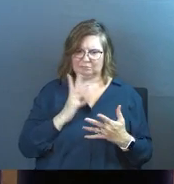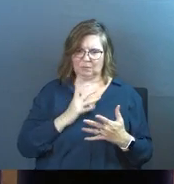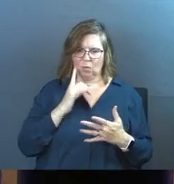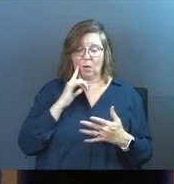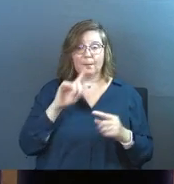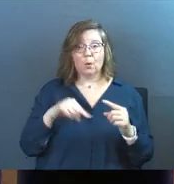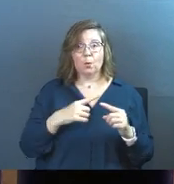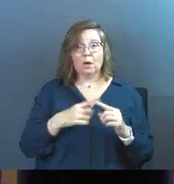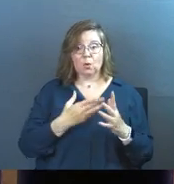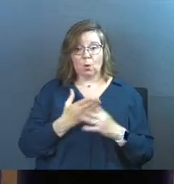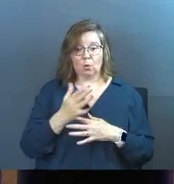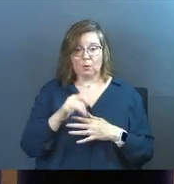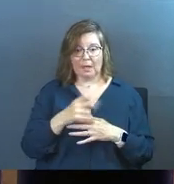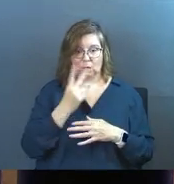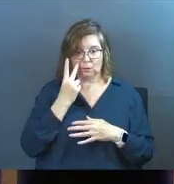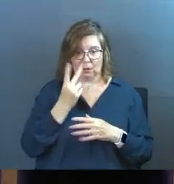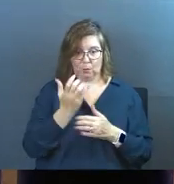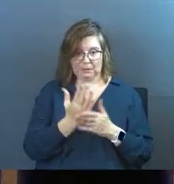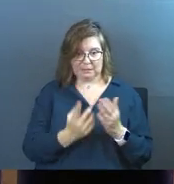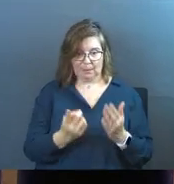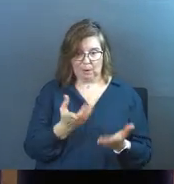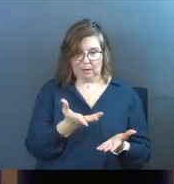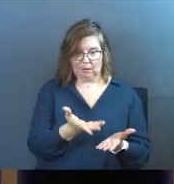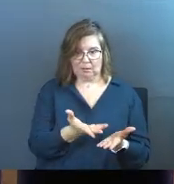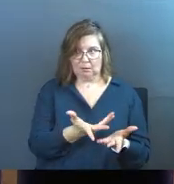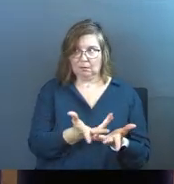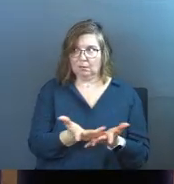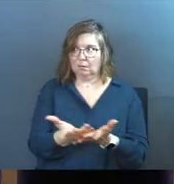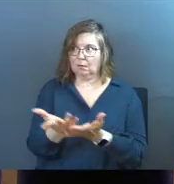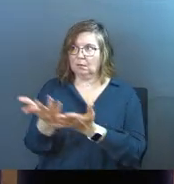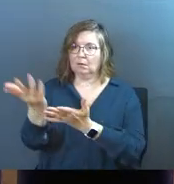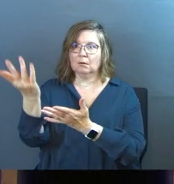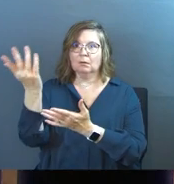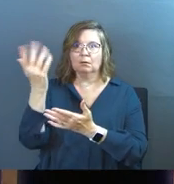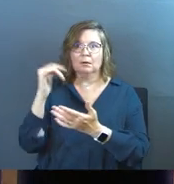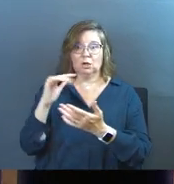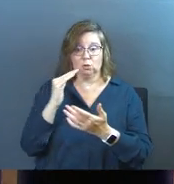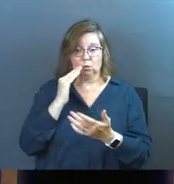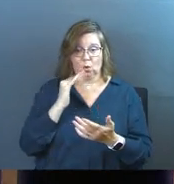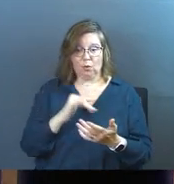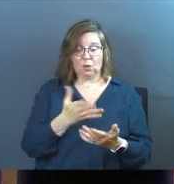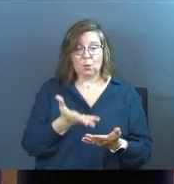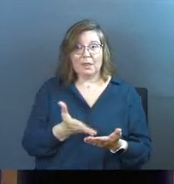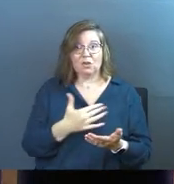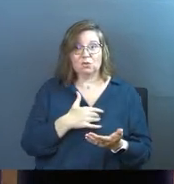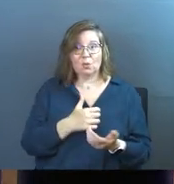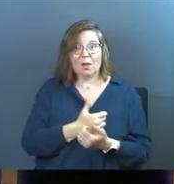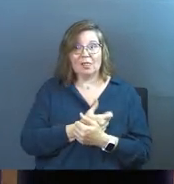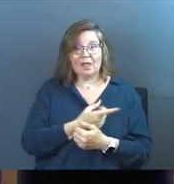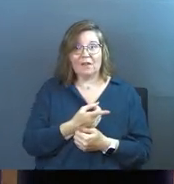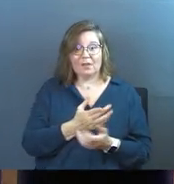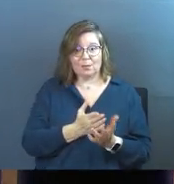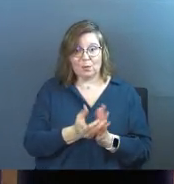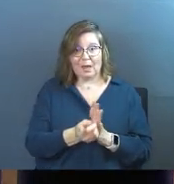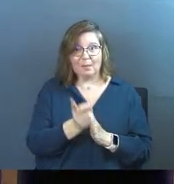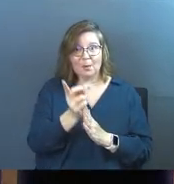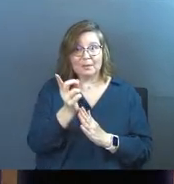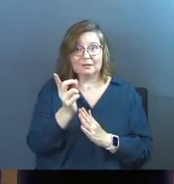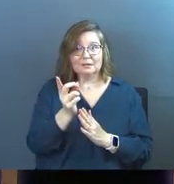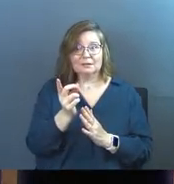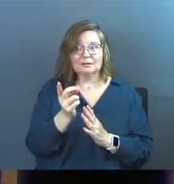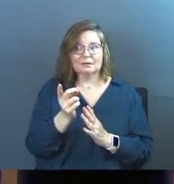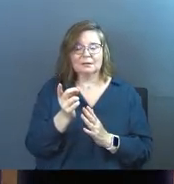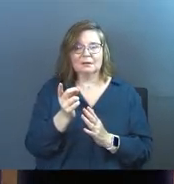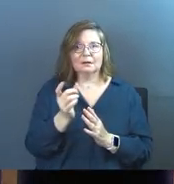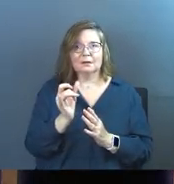But when you go through that with somebody and you know that you were there to love them in a moment like that,